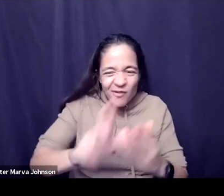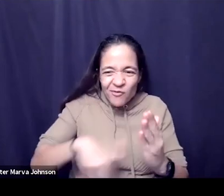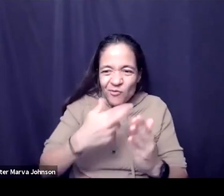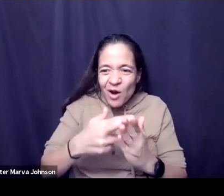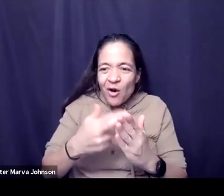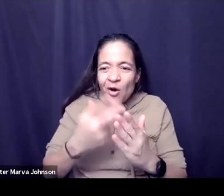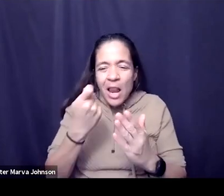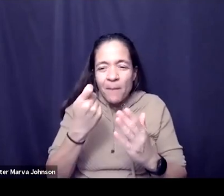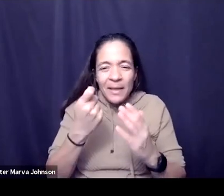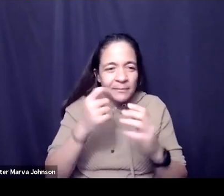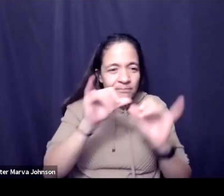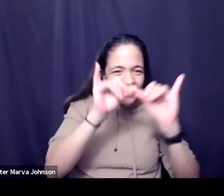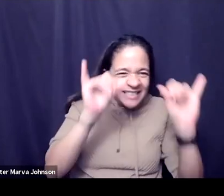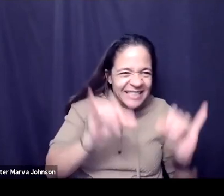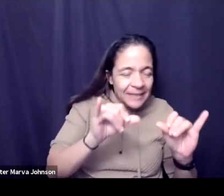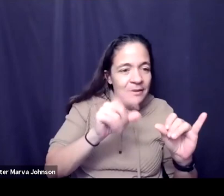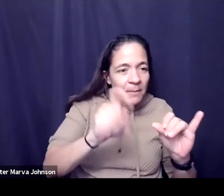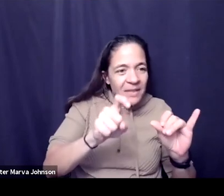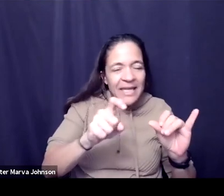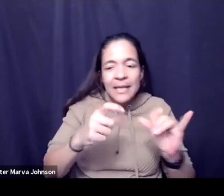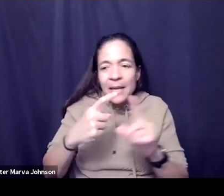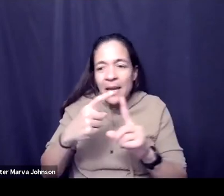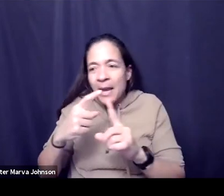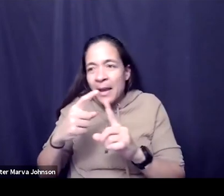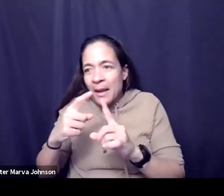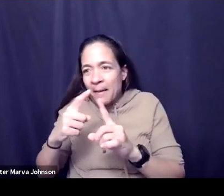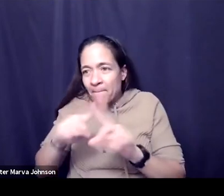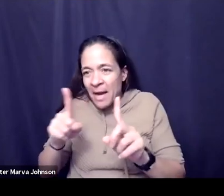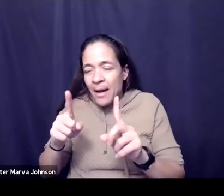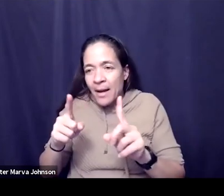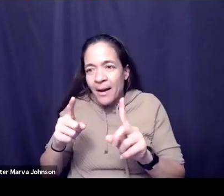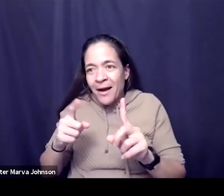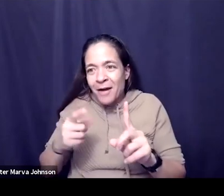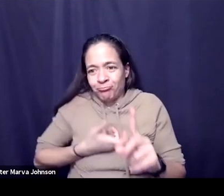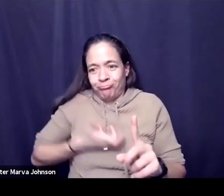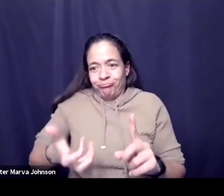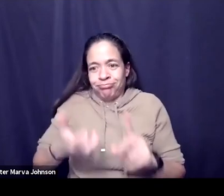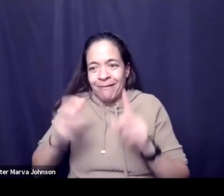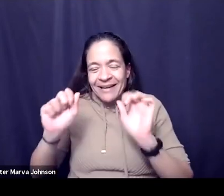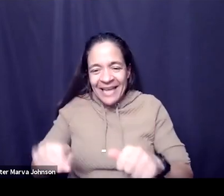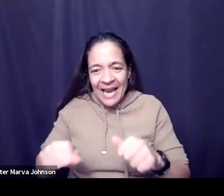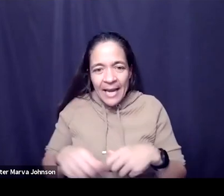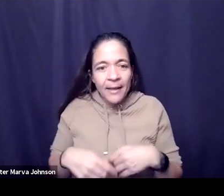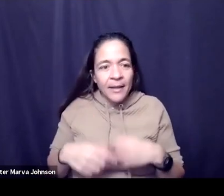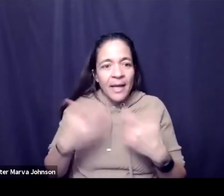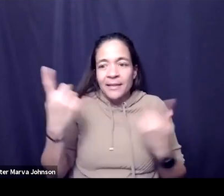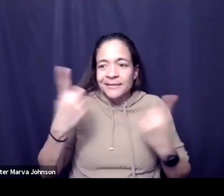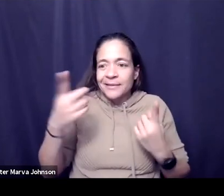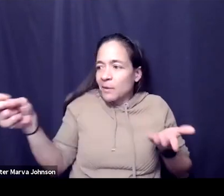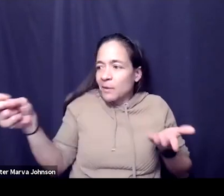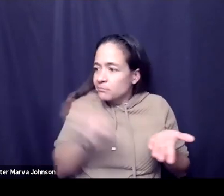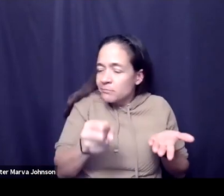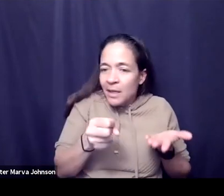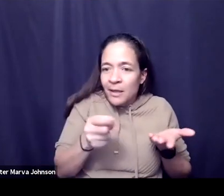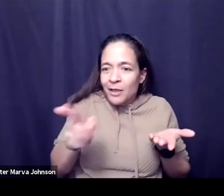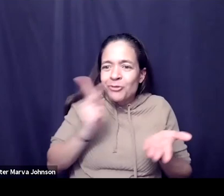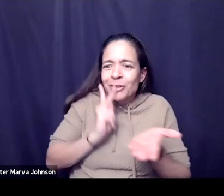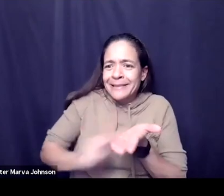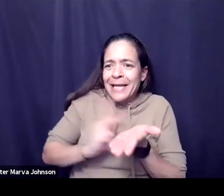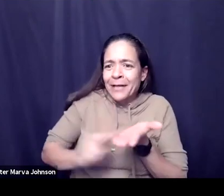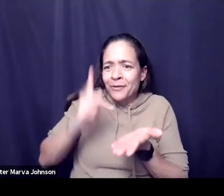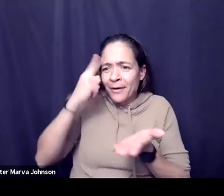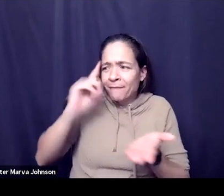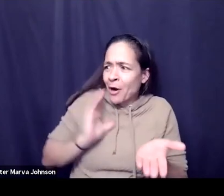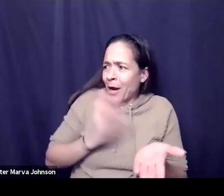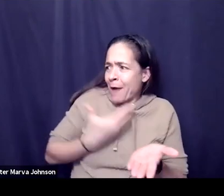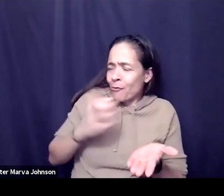something that you didn't think was possible whether it's like someone saying hey you're now the you know you're now the secretary for our for our club or you know